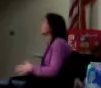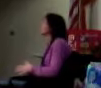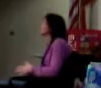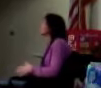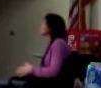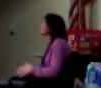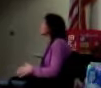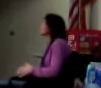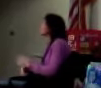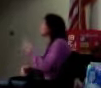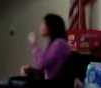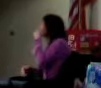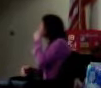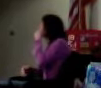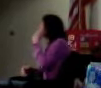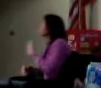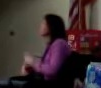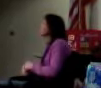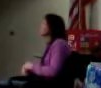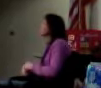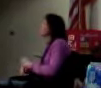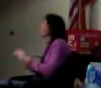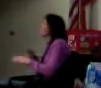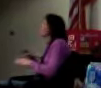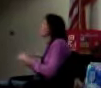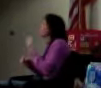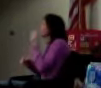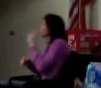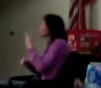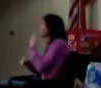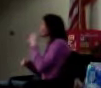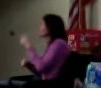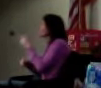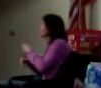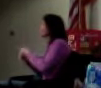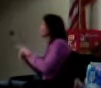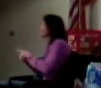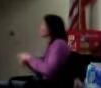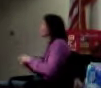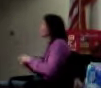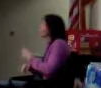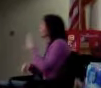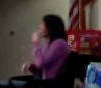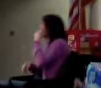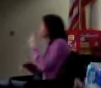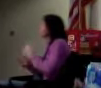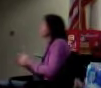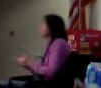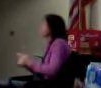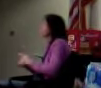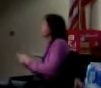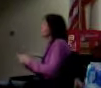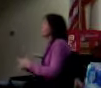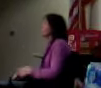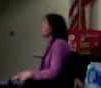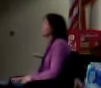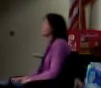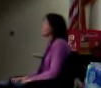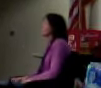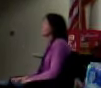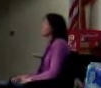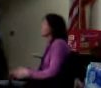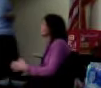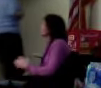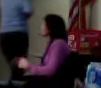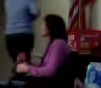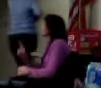it assumes that worldviews are going to be different, and it assumes things are going to shift. You know, it